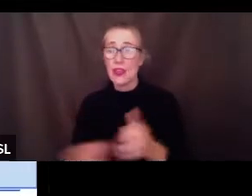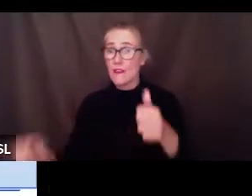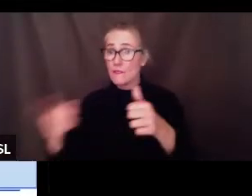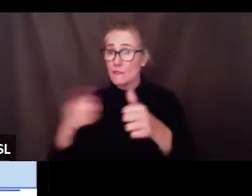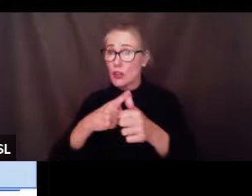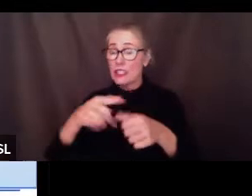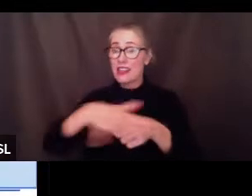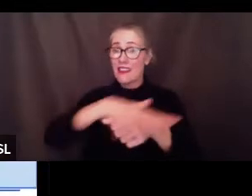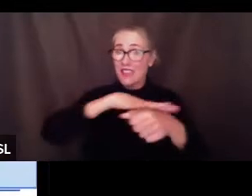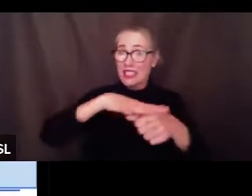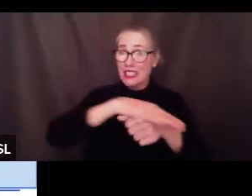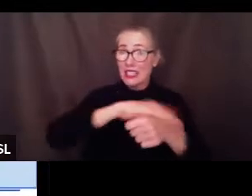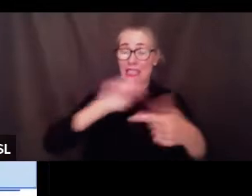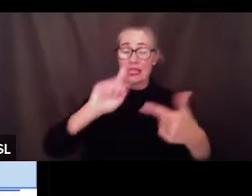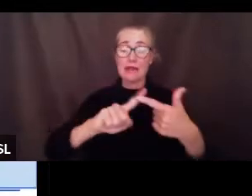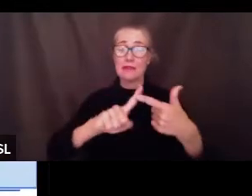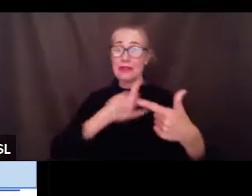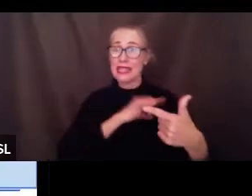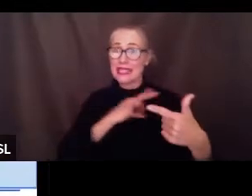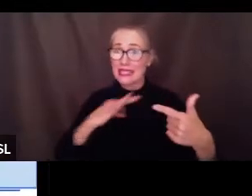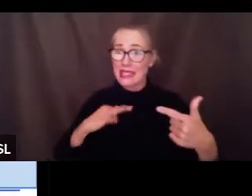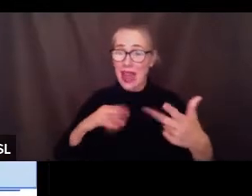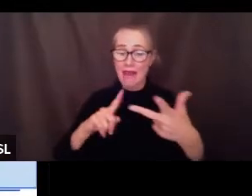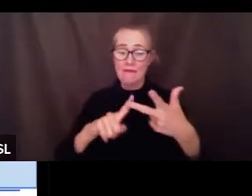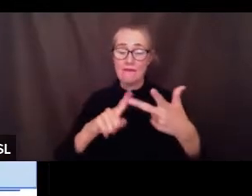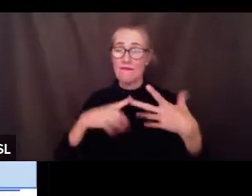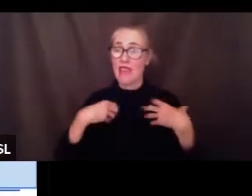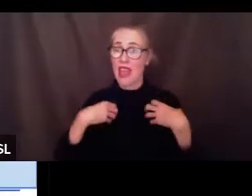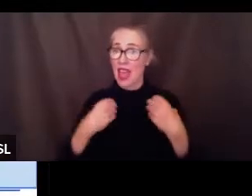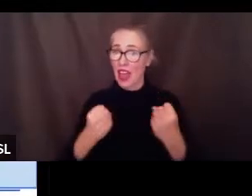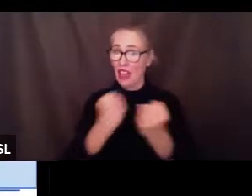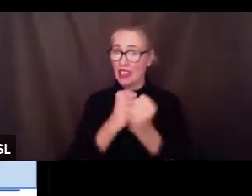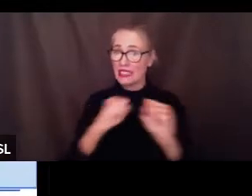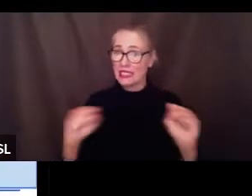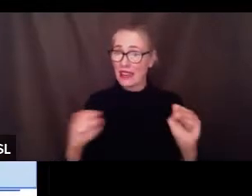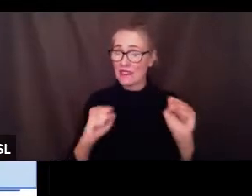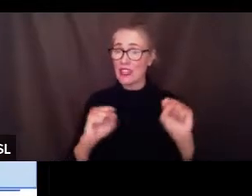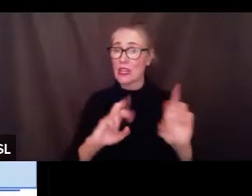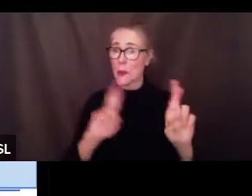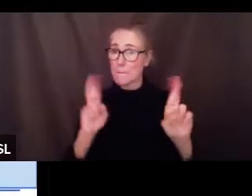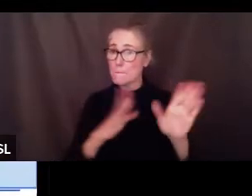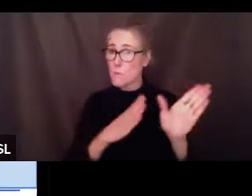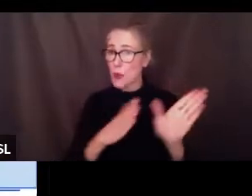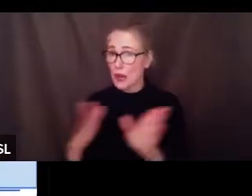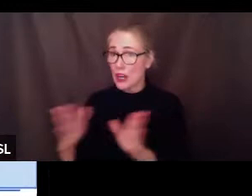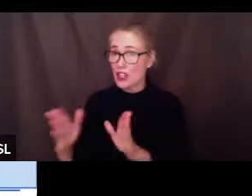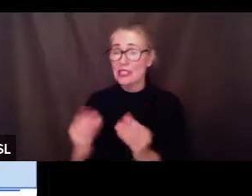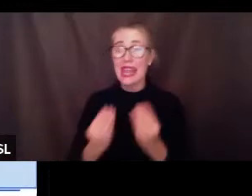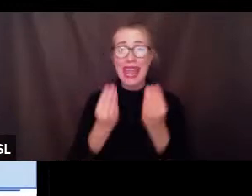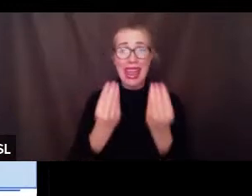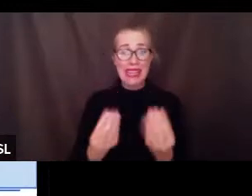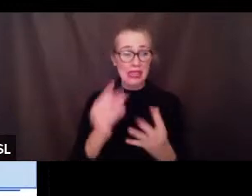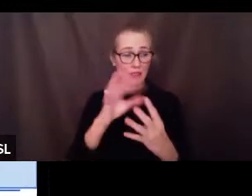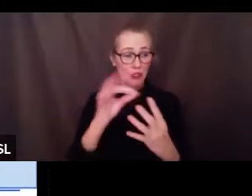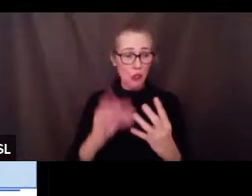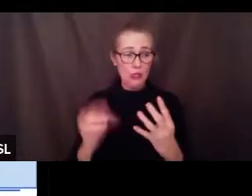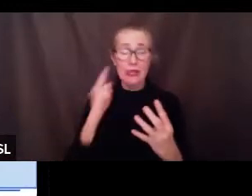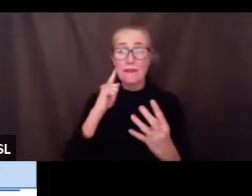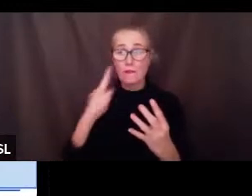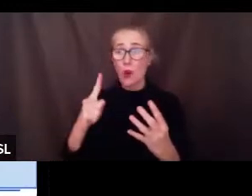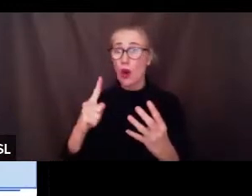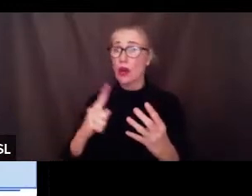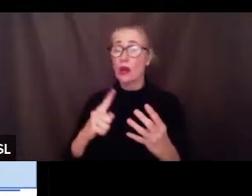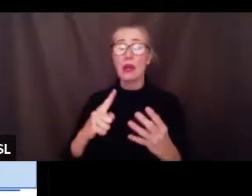our staffing our health and safety preparedness and of course continuing to provide choices for in-person or distance learning to our